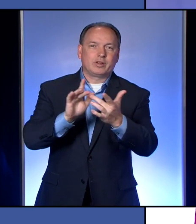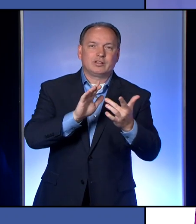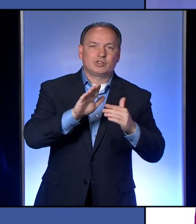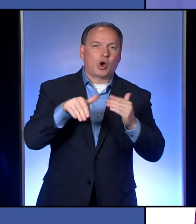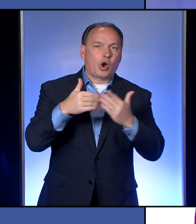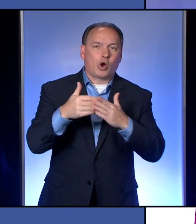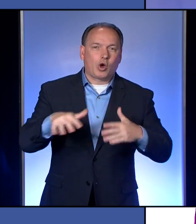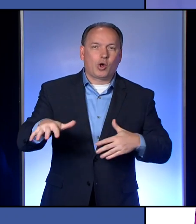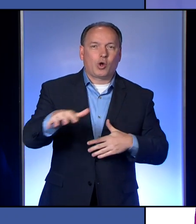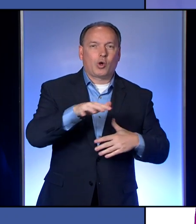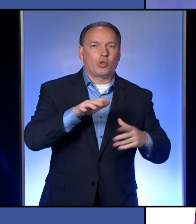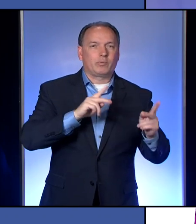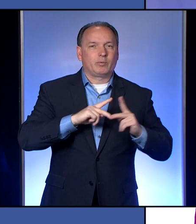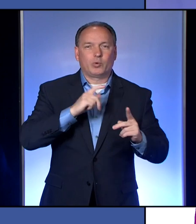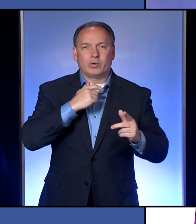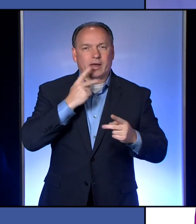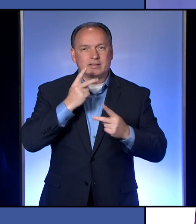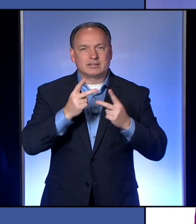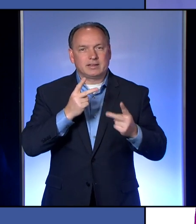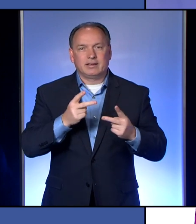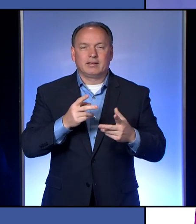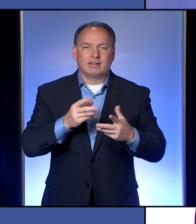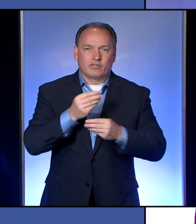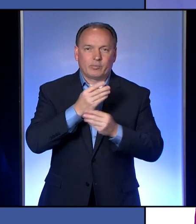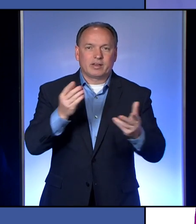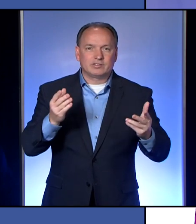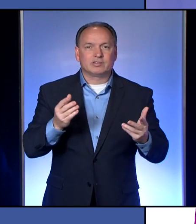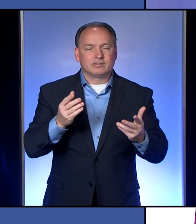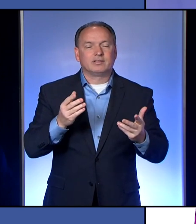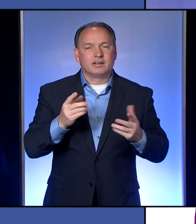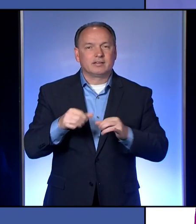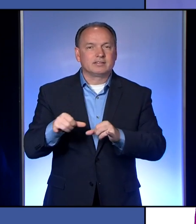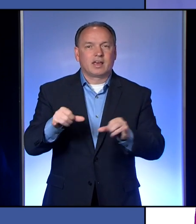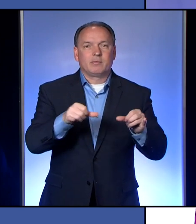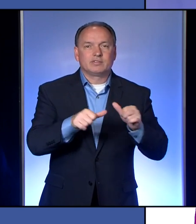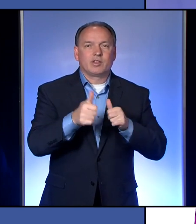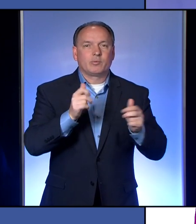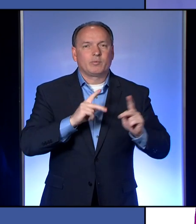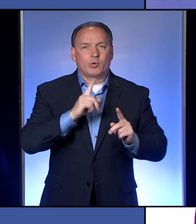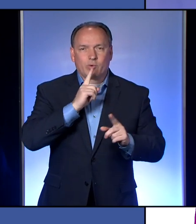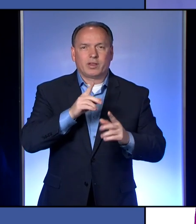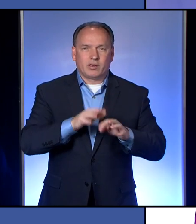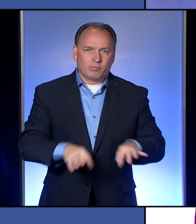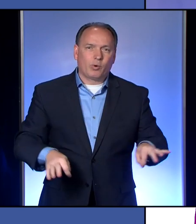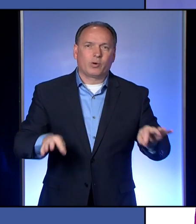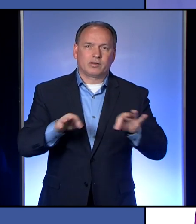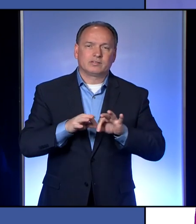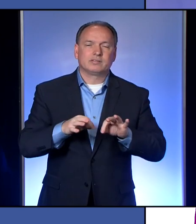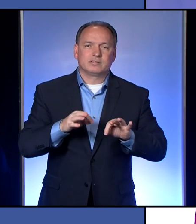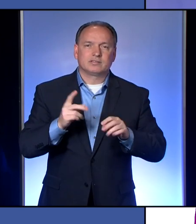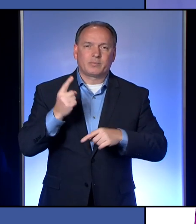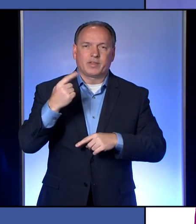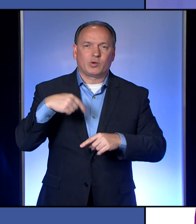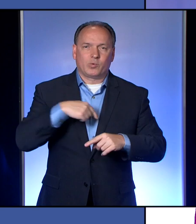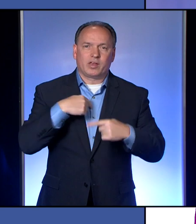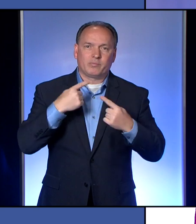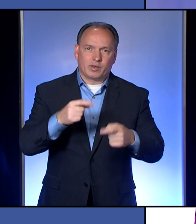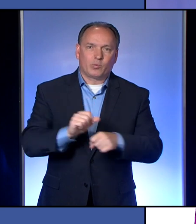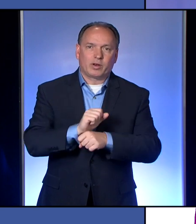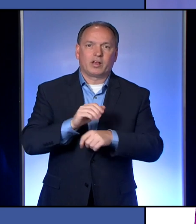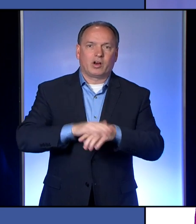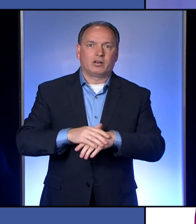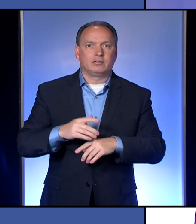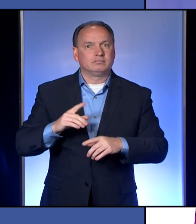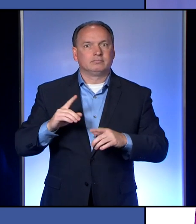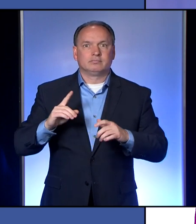different entities who may not be seeing the information as much as others are is really, really important. And it's something we've been working on, uh,